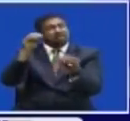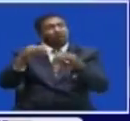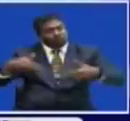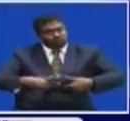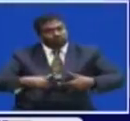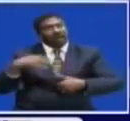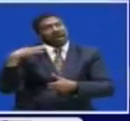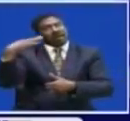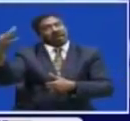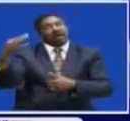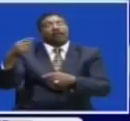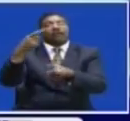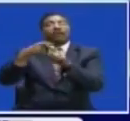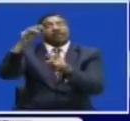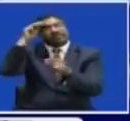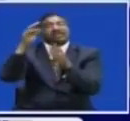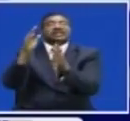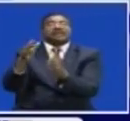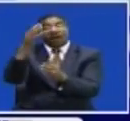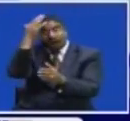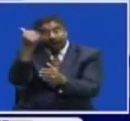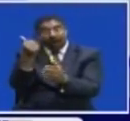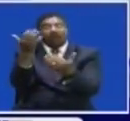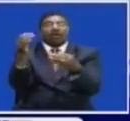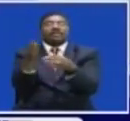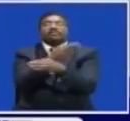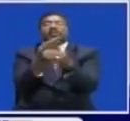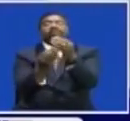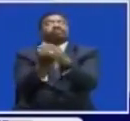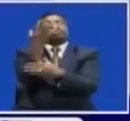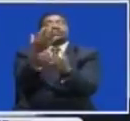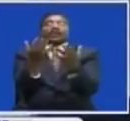for the Youth Empowerment fund And boost Their businesses Here's a report